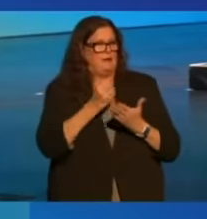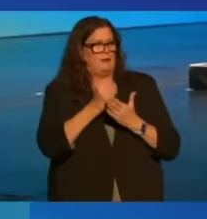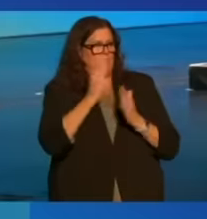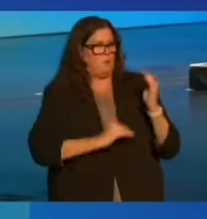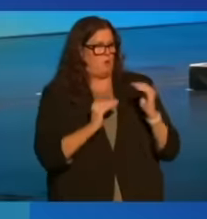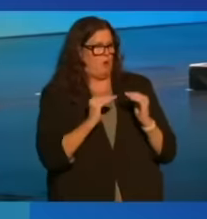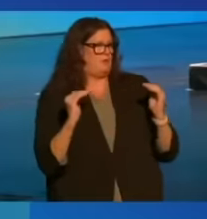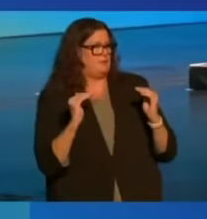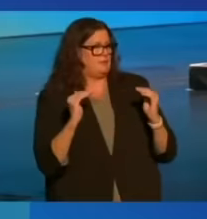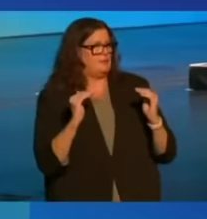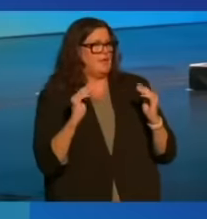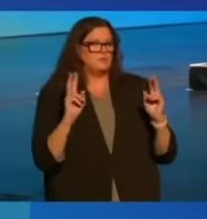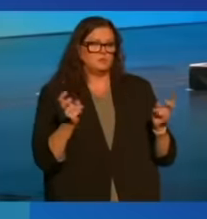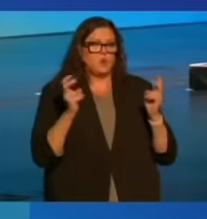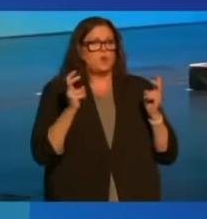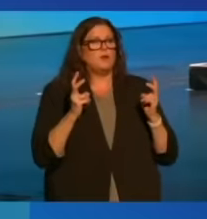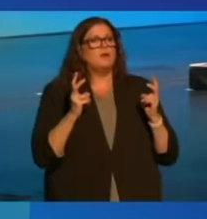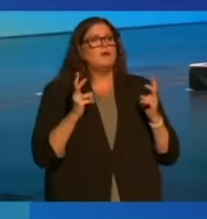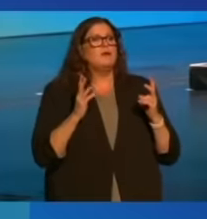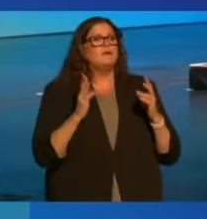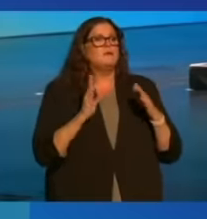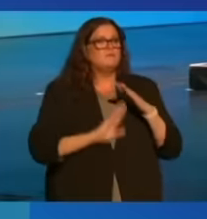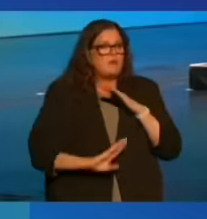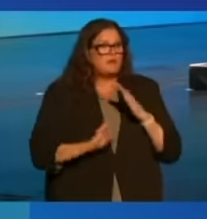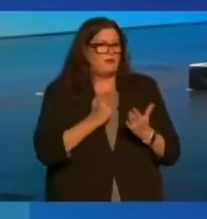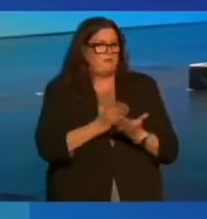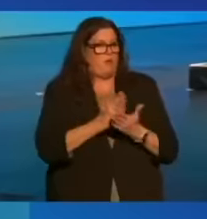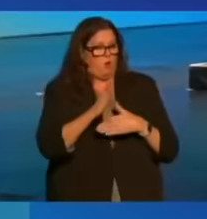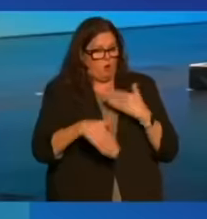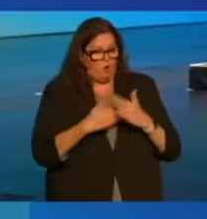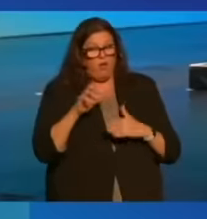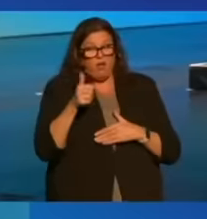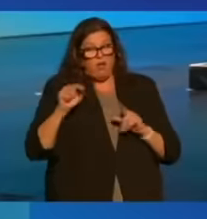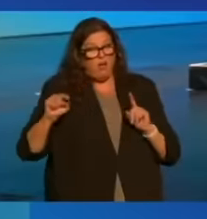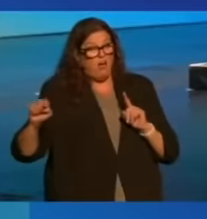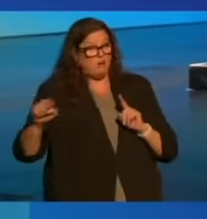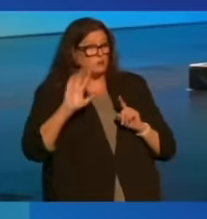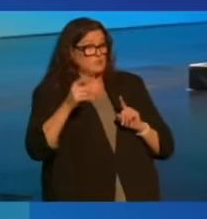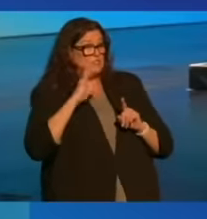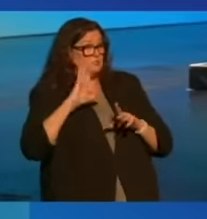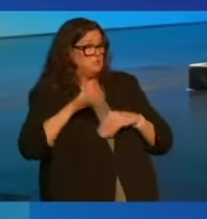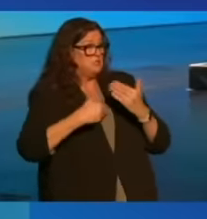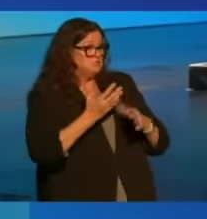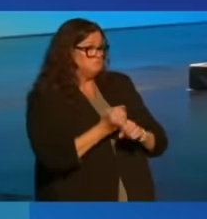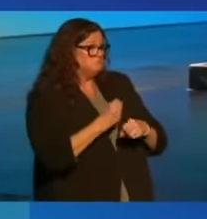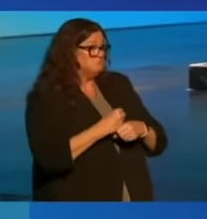equality as, quote, the fundamental fact from which all others seem to be derived.